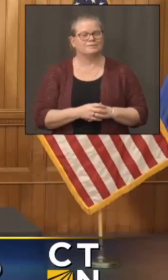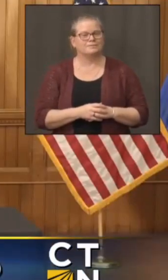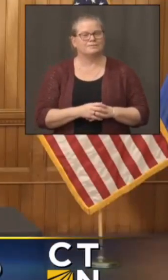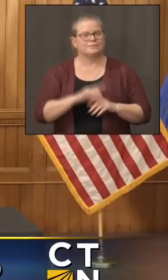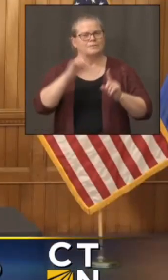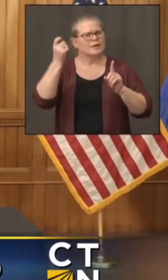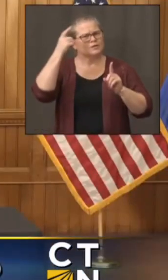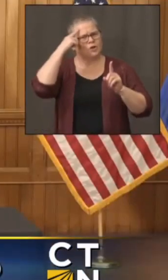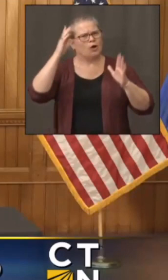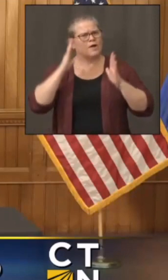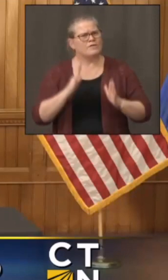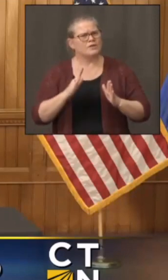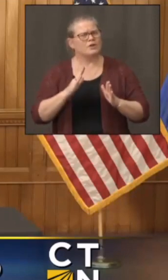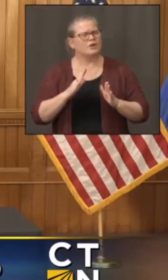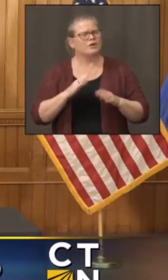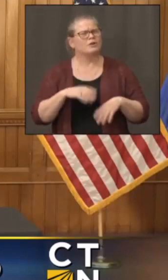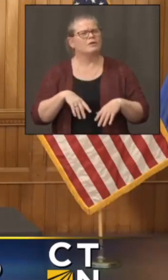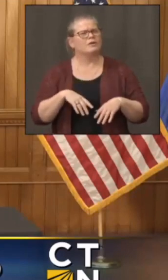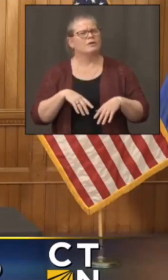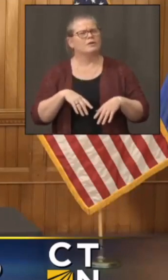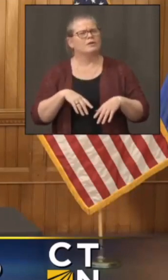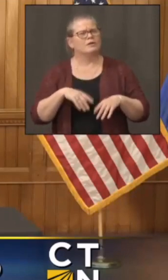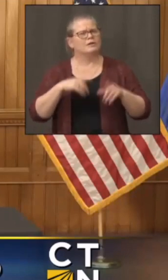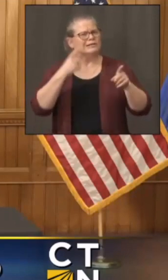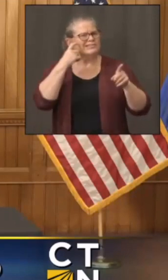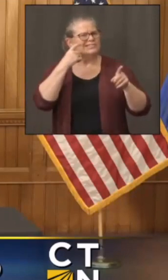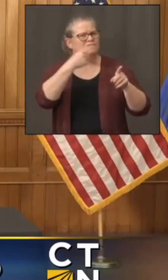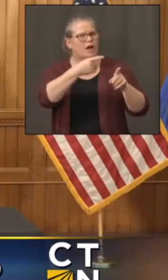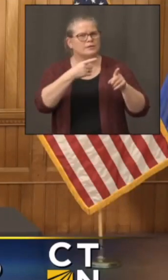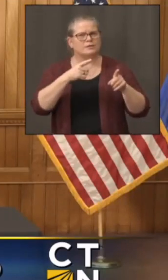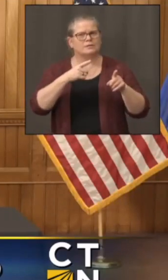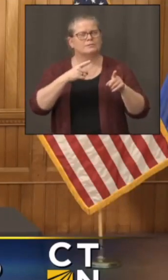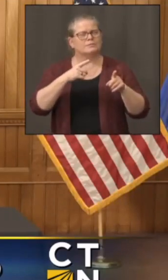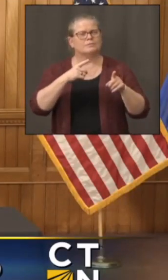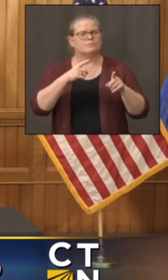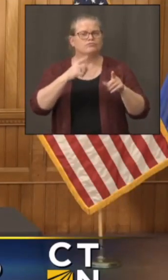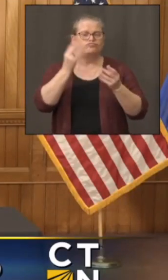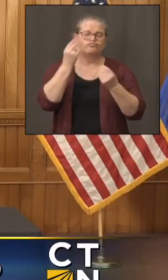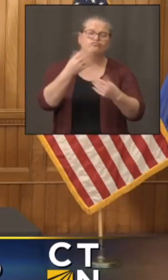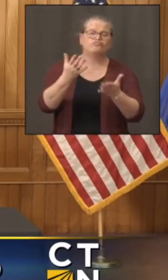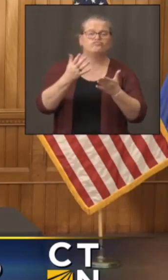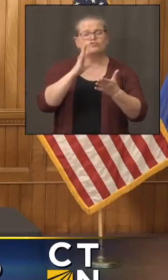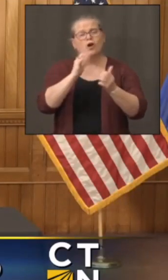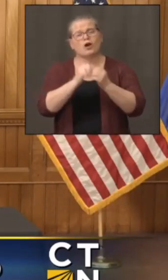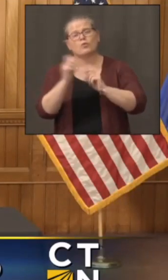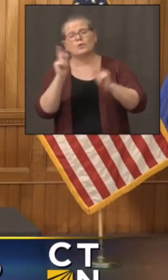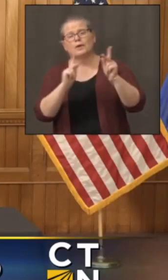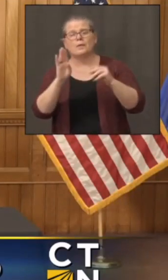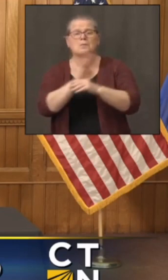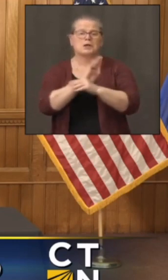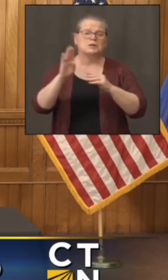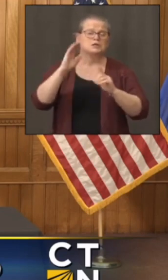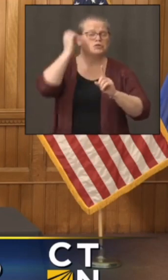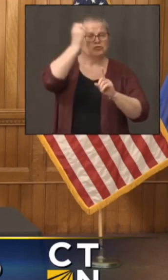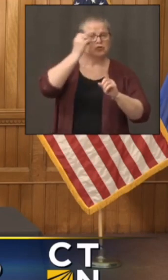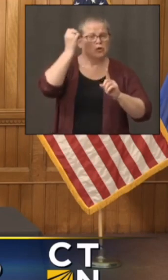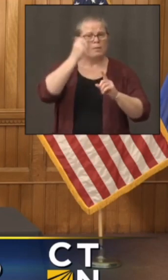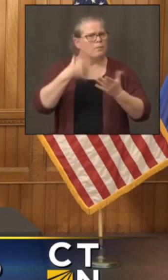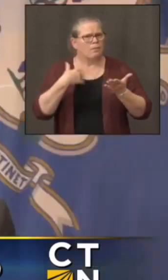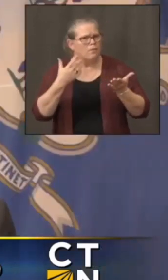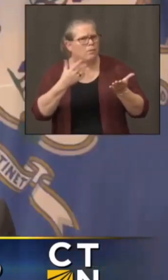I was talking to people in Europe about business today. What were you talking about? Who were you talking to? Just stuff.